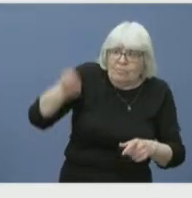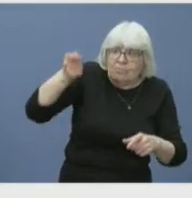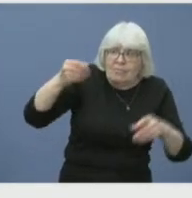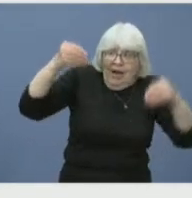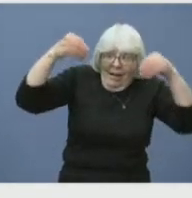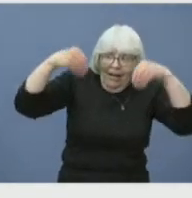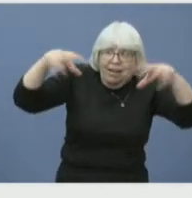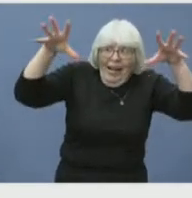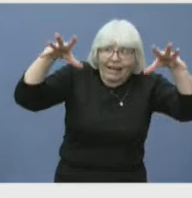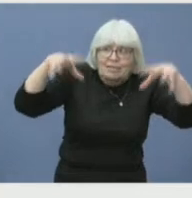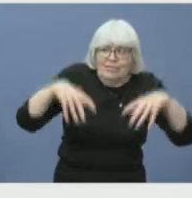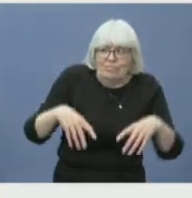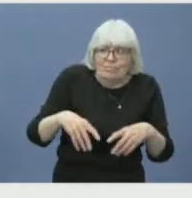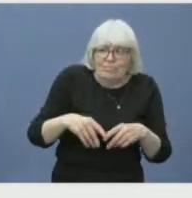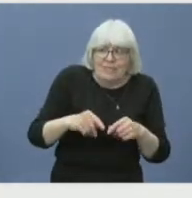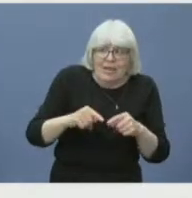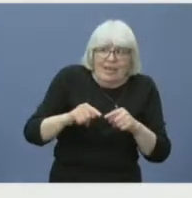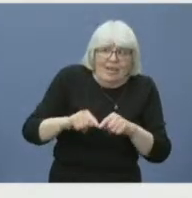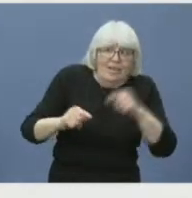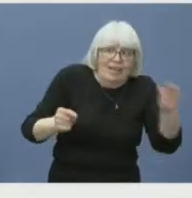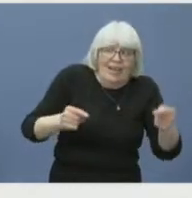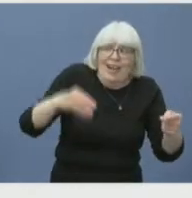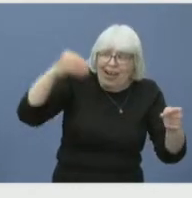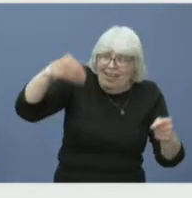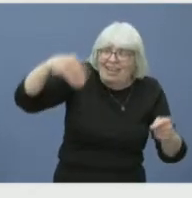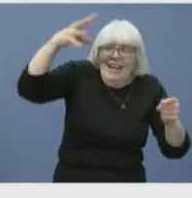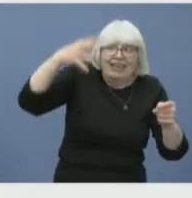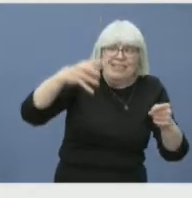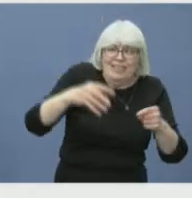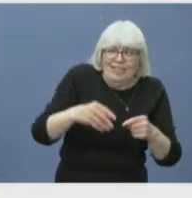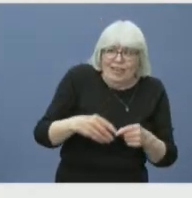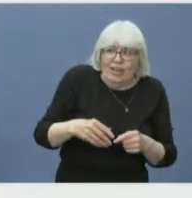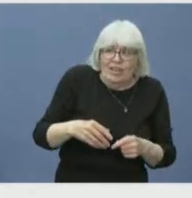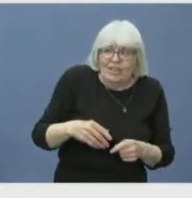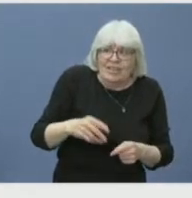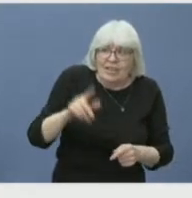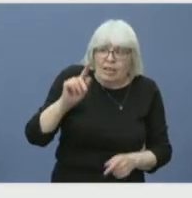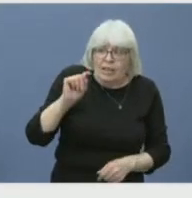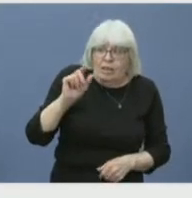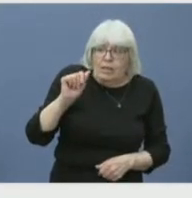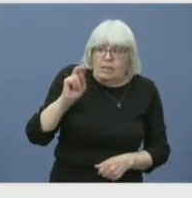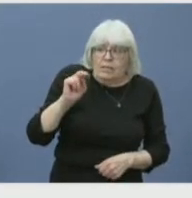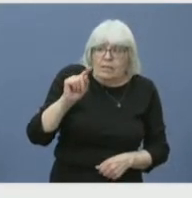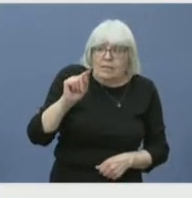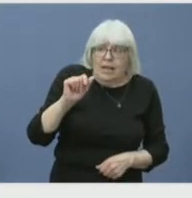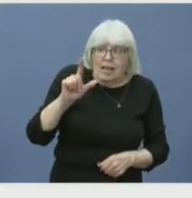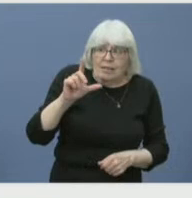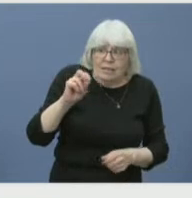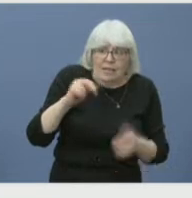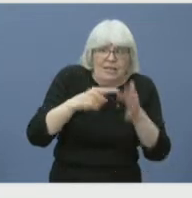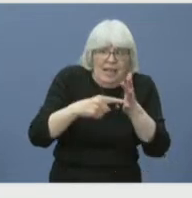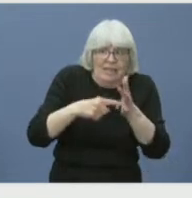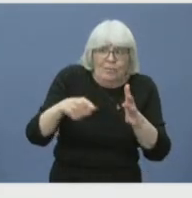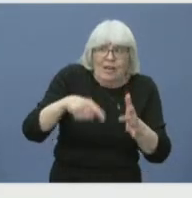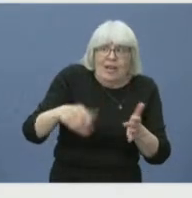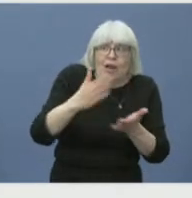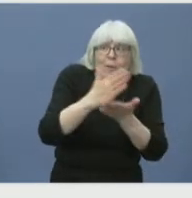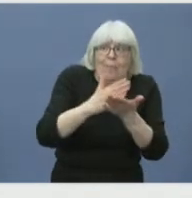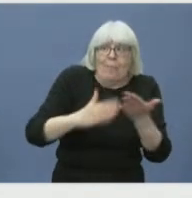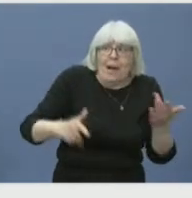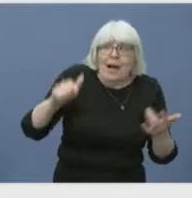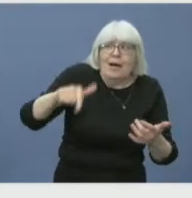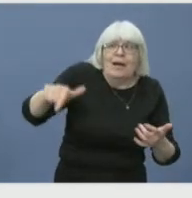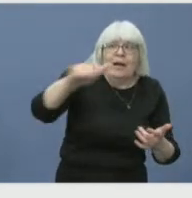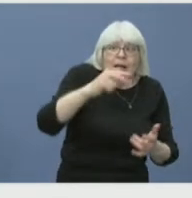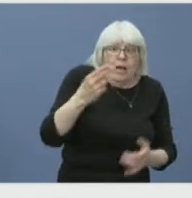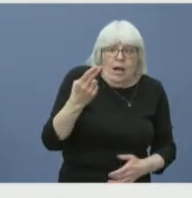the street, for example. So one of the examples in the Tantallon areas, we did open up, you know, part of Hammonds Plains Road, but that is